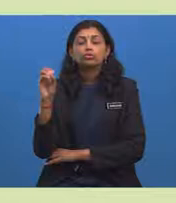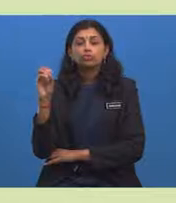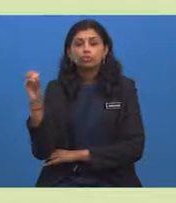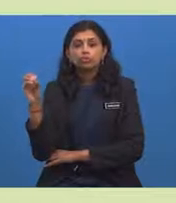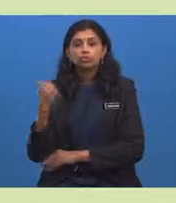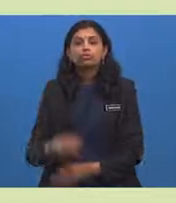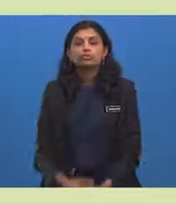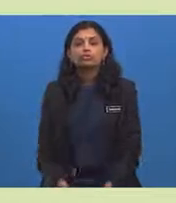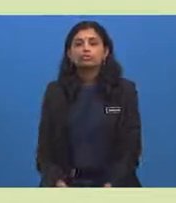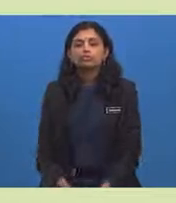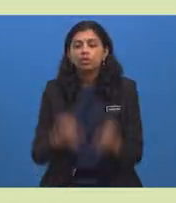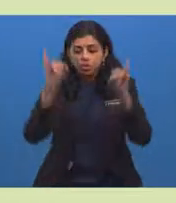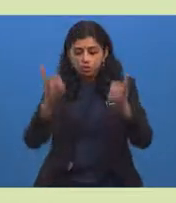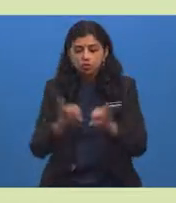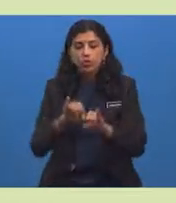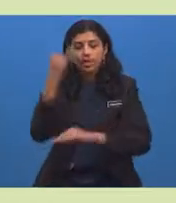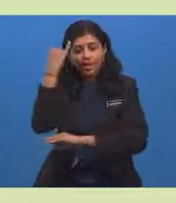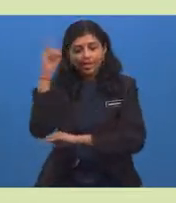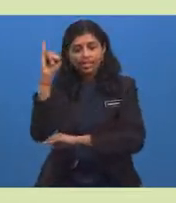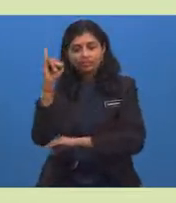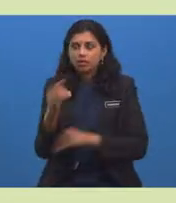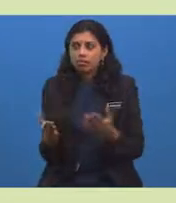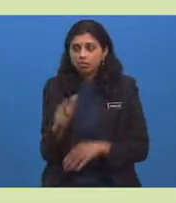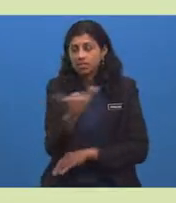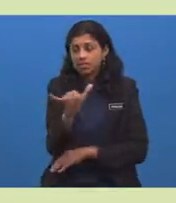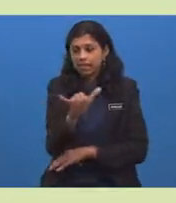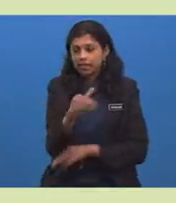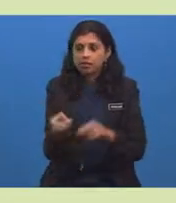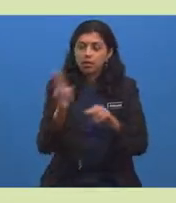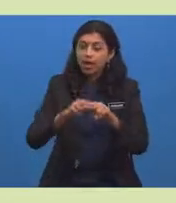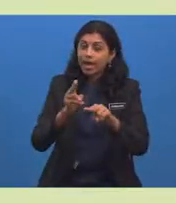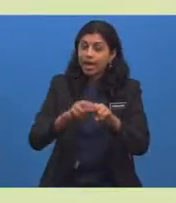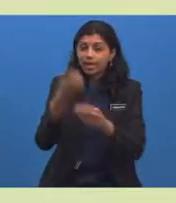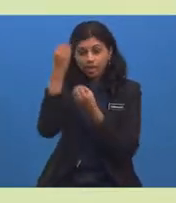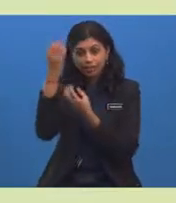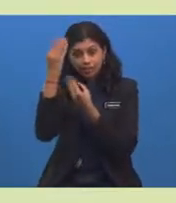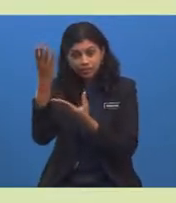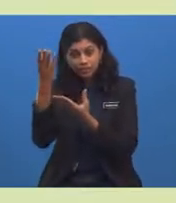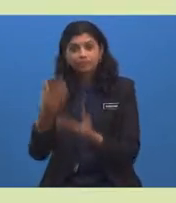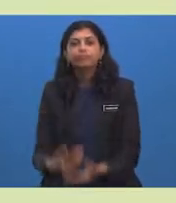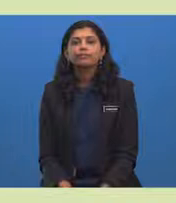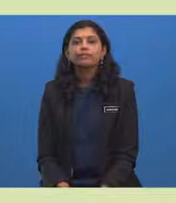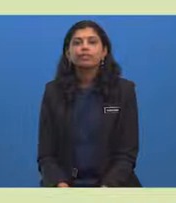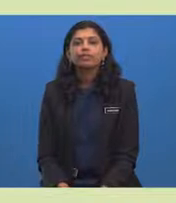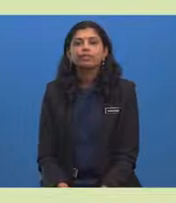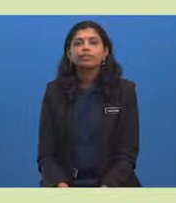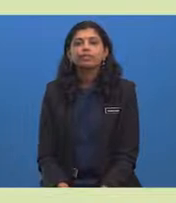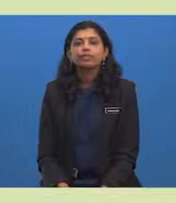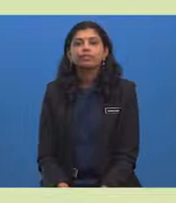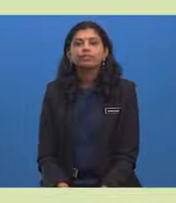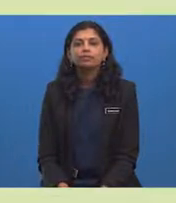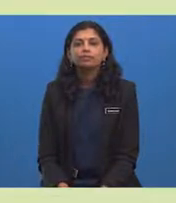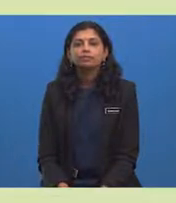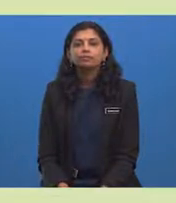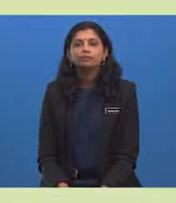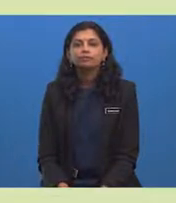that are similar in some way or to add information Mom also gave him some